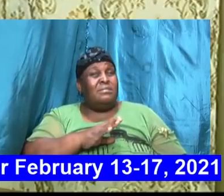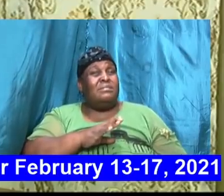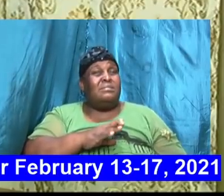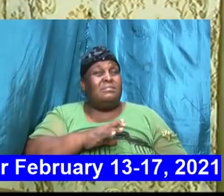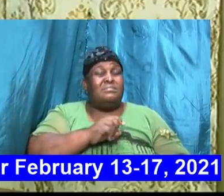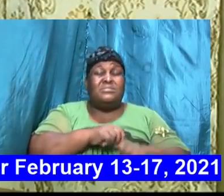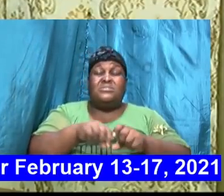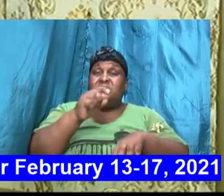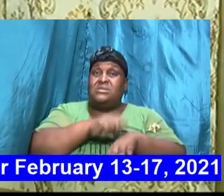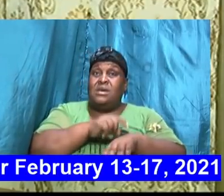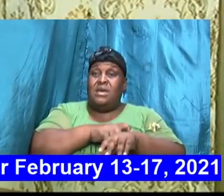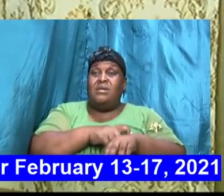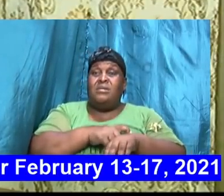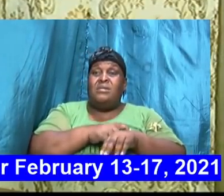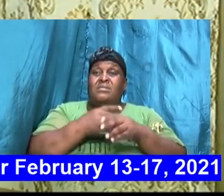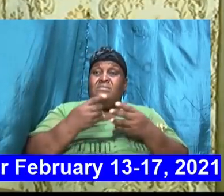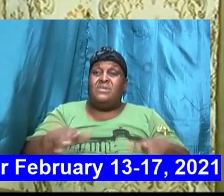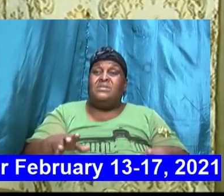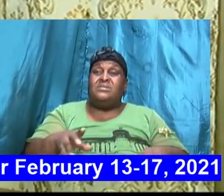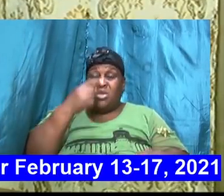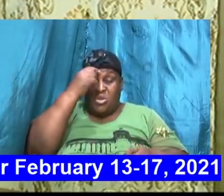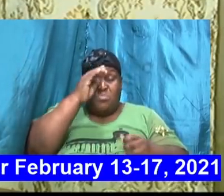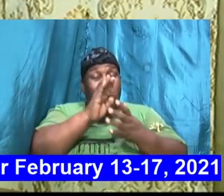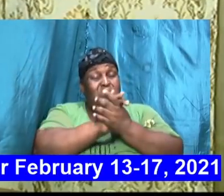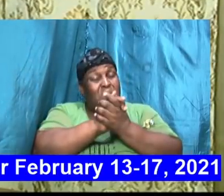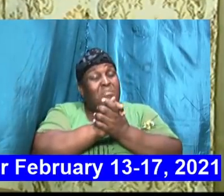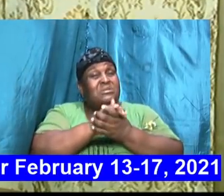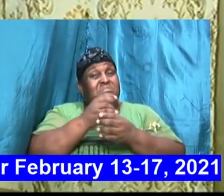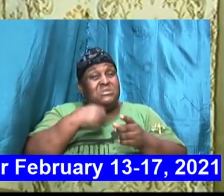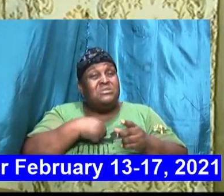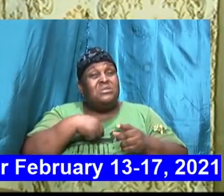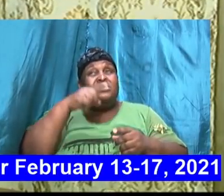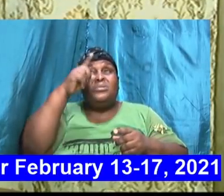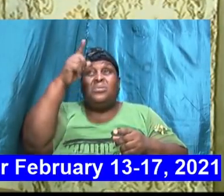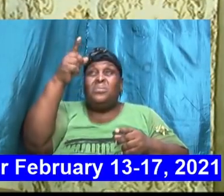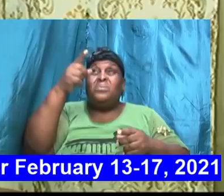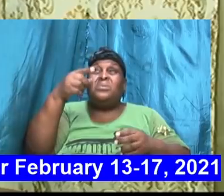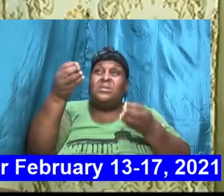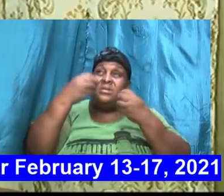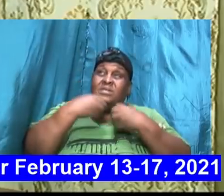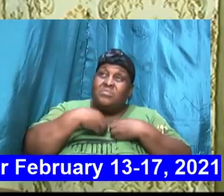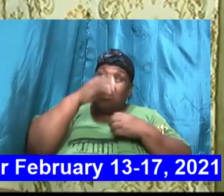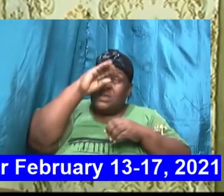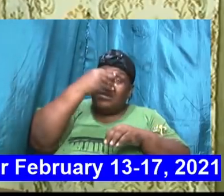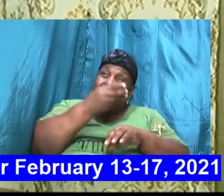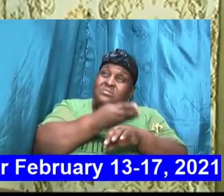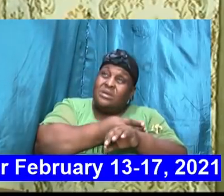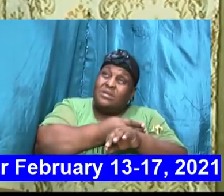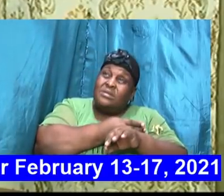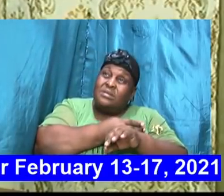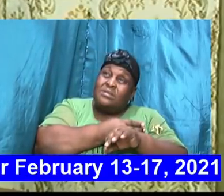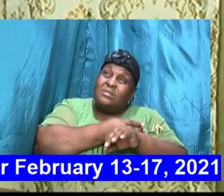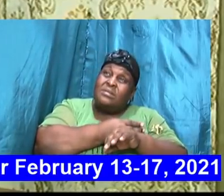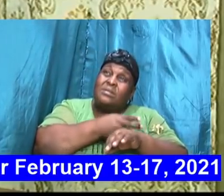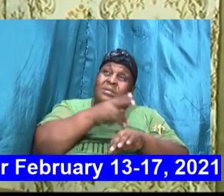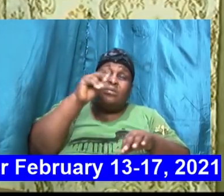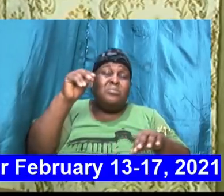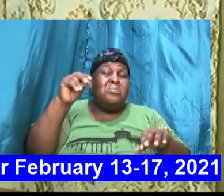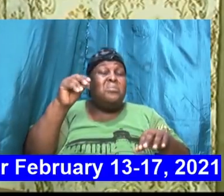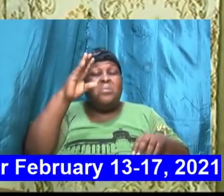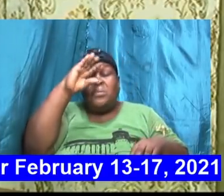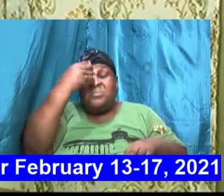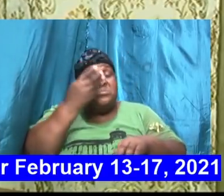elapsed and you promised me that you were going to give me a son and I have no son